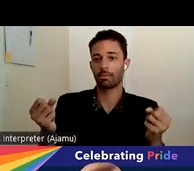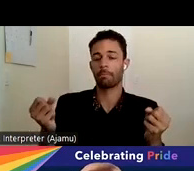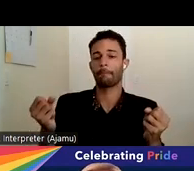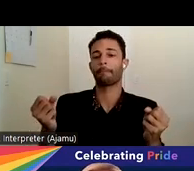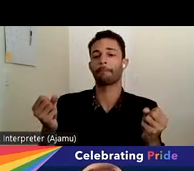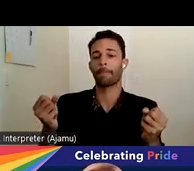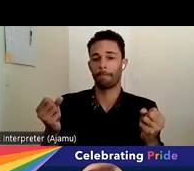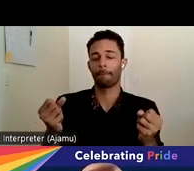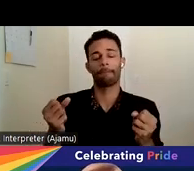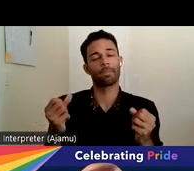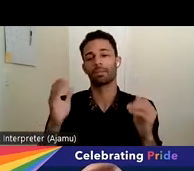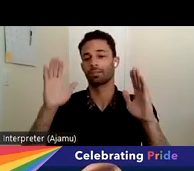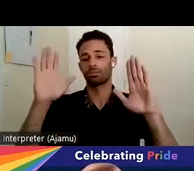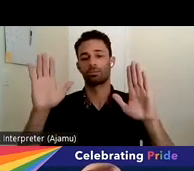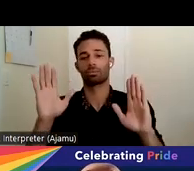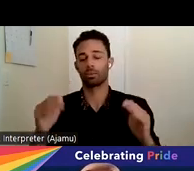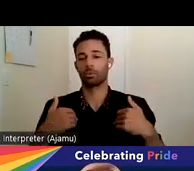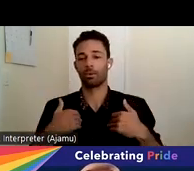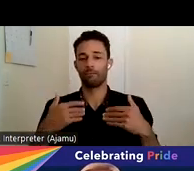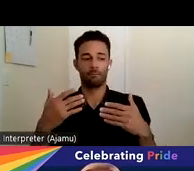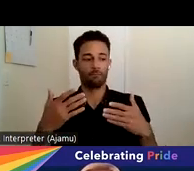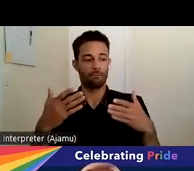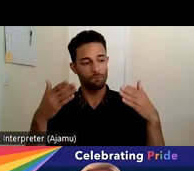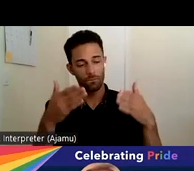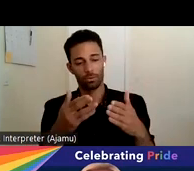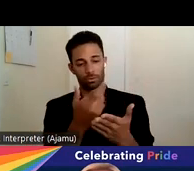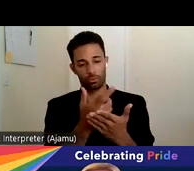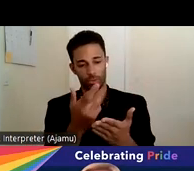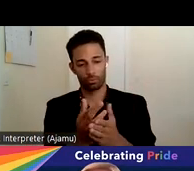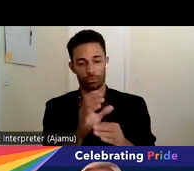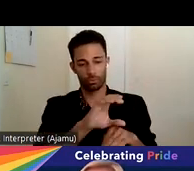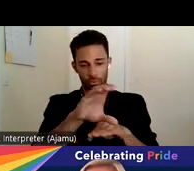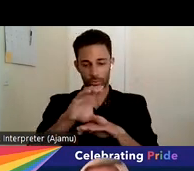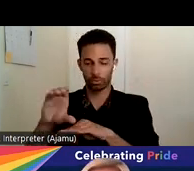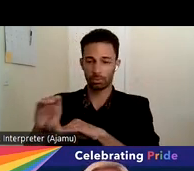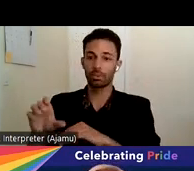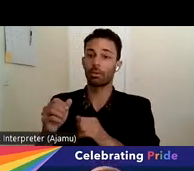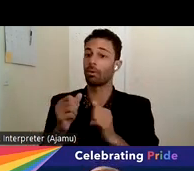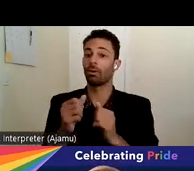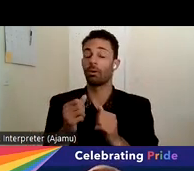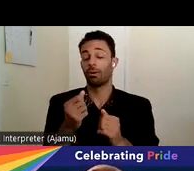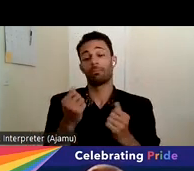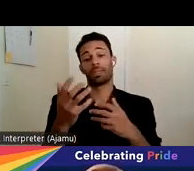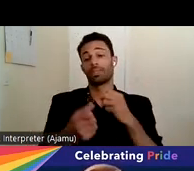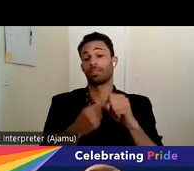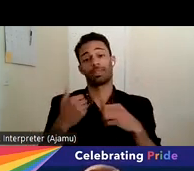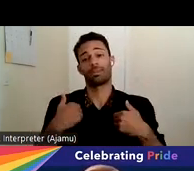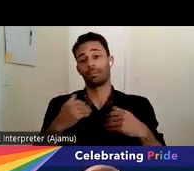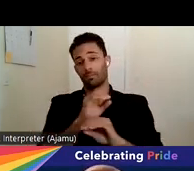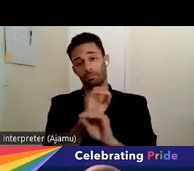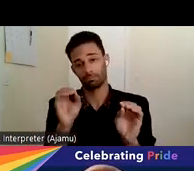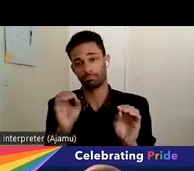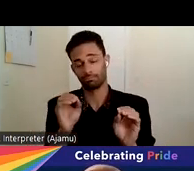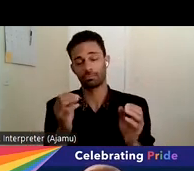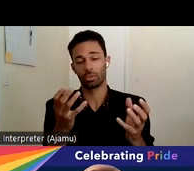incredible that we have focused resources. After many years without focused resources, I just really want to thank